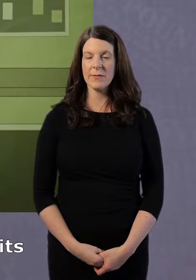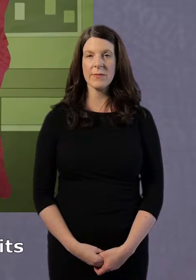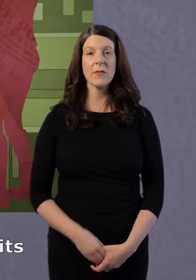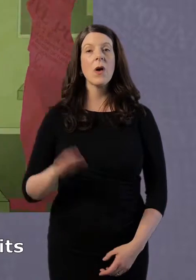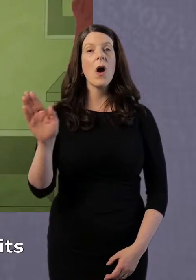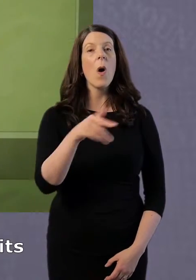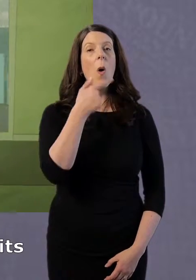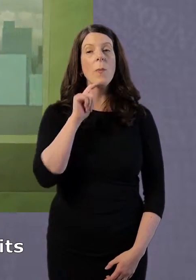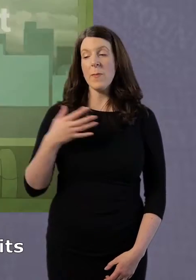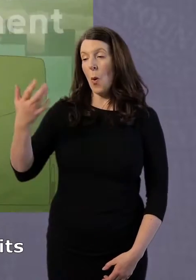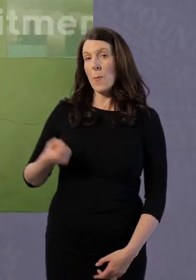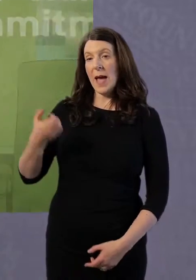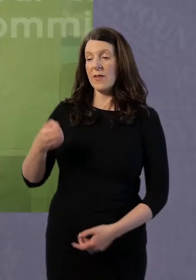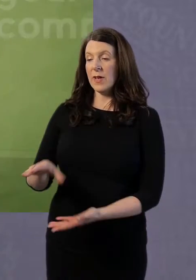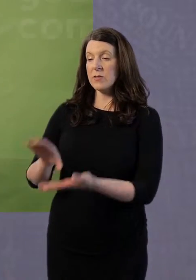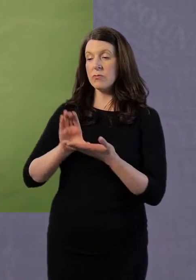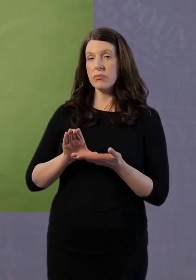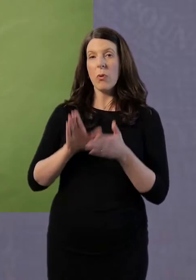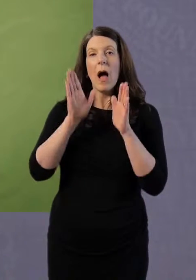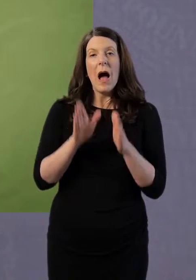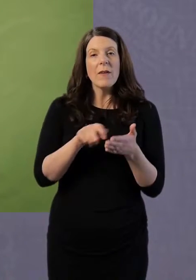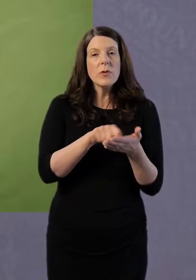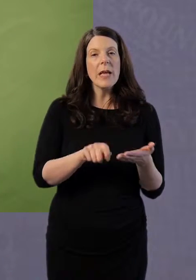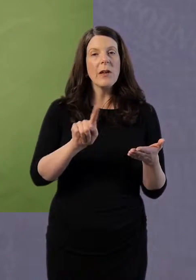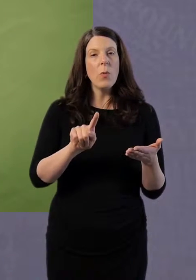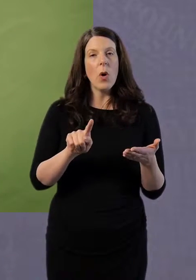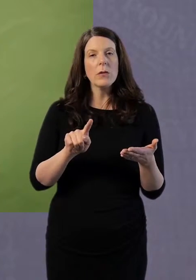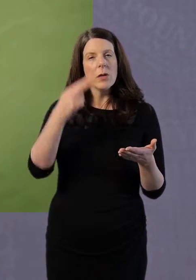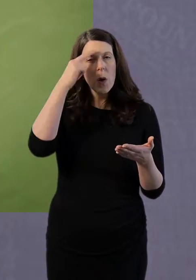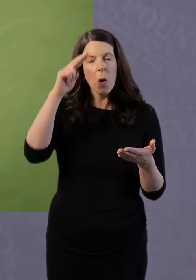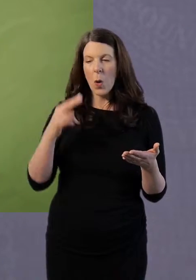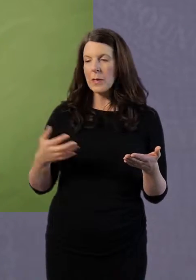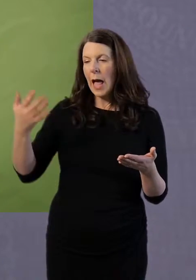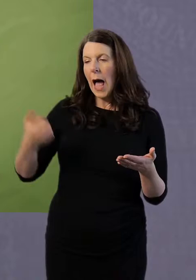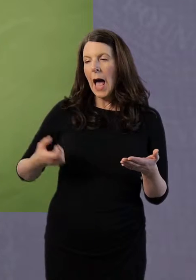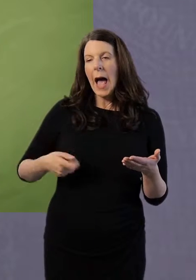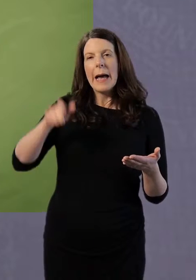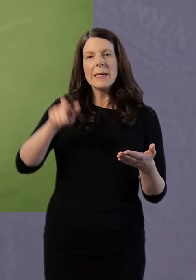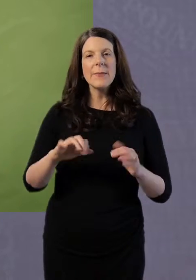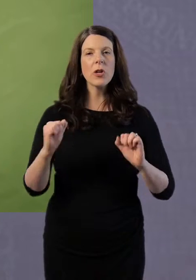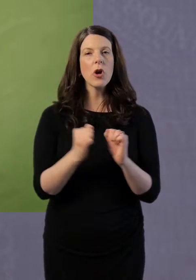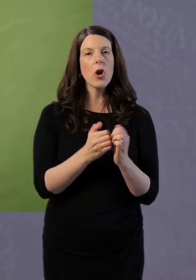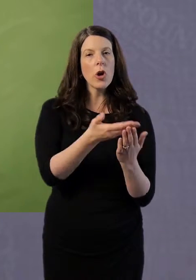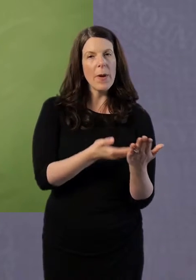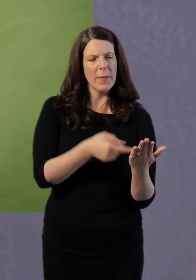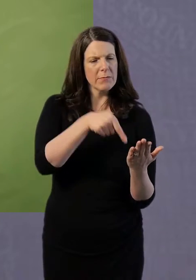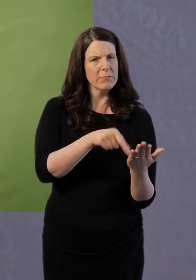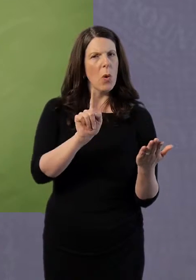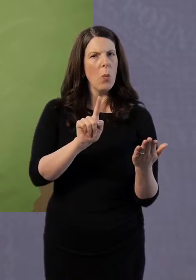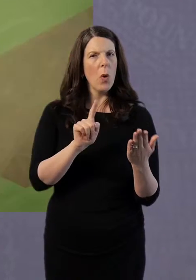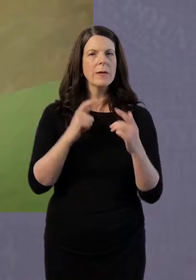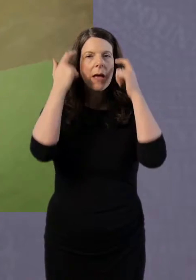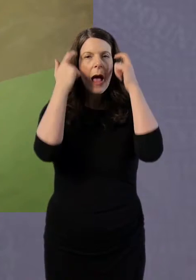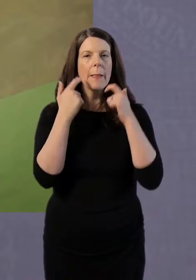Everyone who receives benefits must sign what is called a claimant commitment. This is an agreement, a